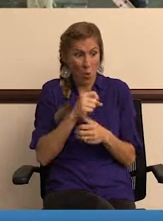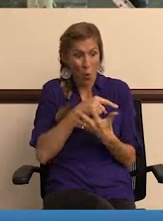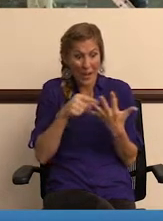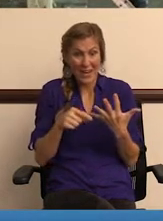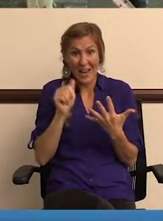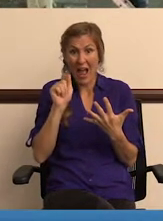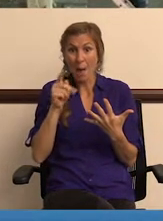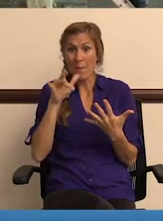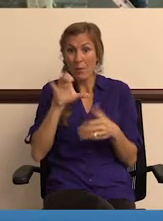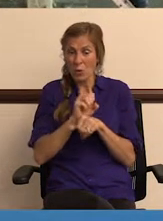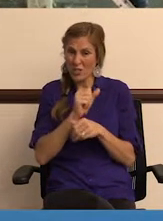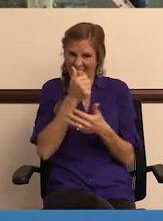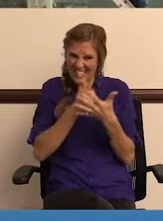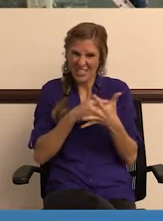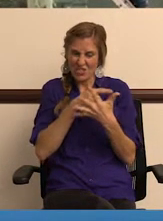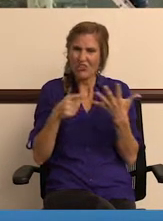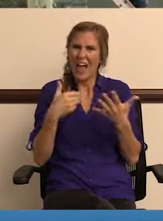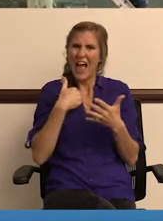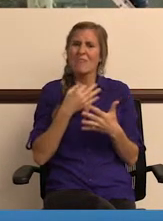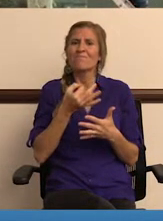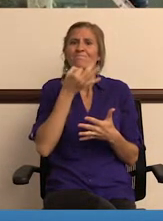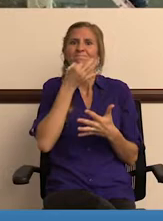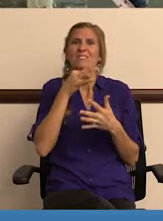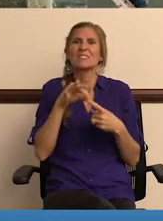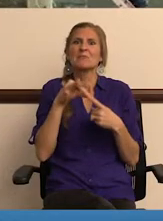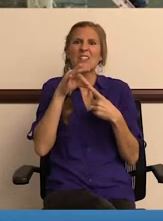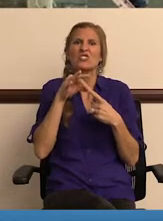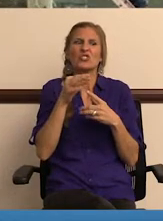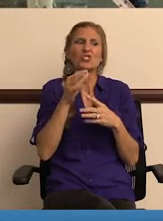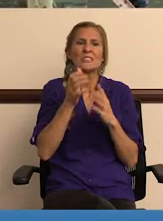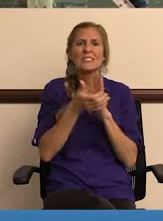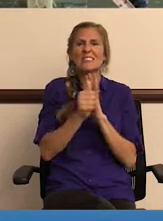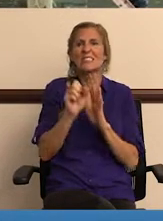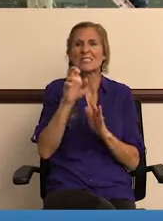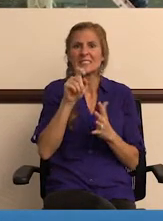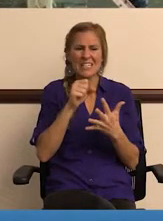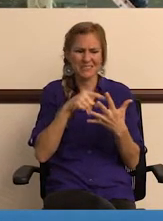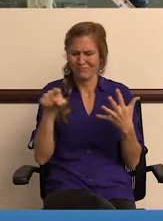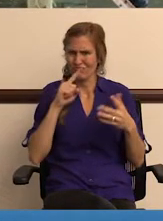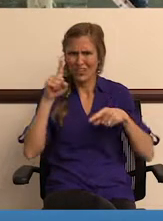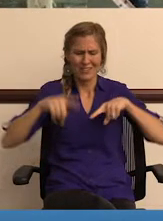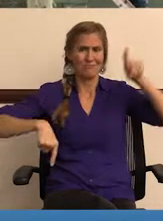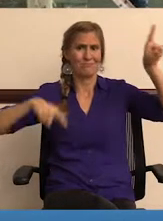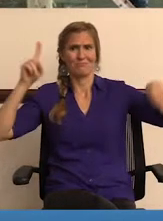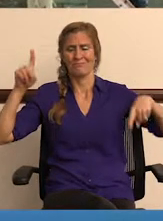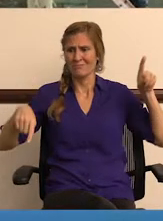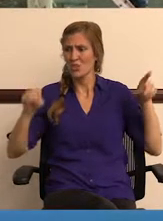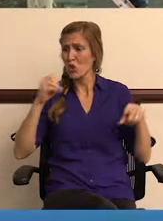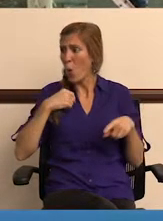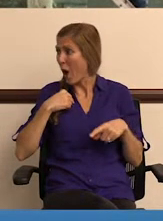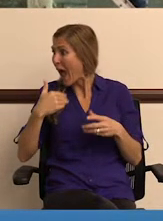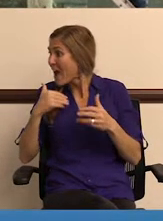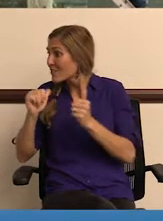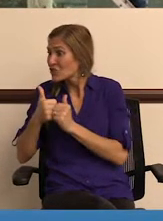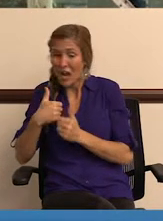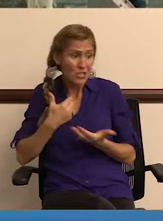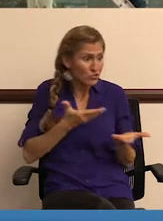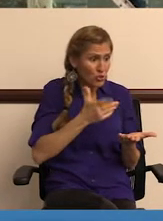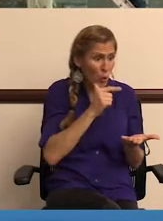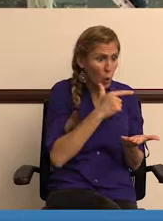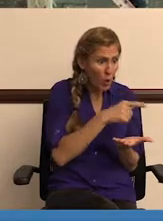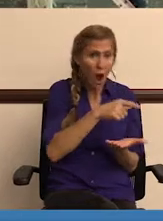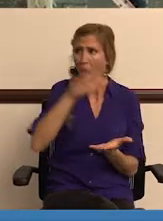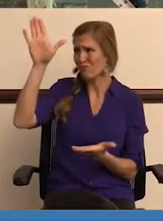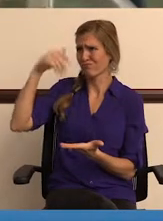employee at Public Works. They all have different skill sets. It's a very diverse group, and you can really throw any type of challenge at